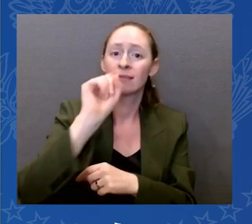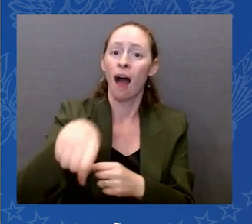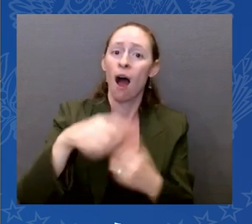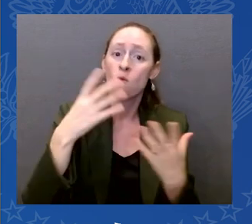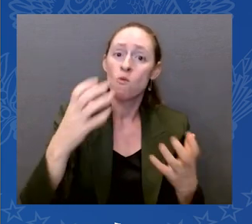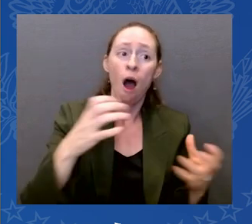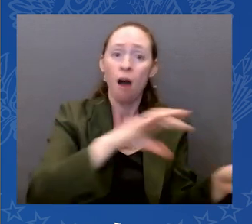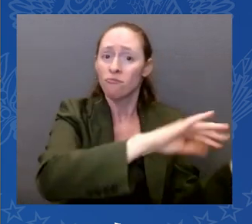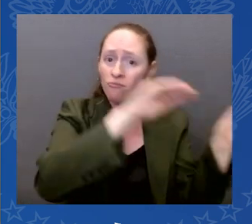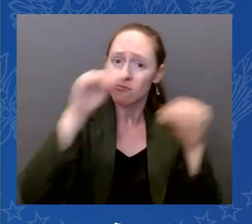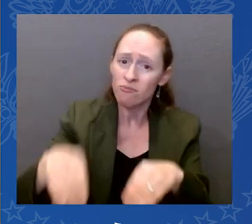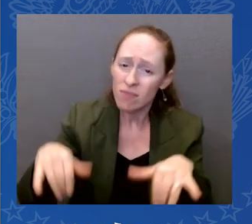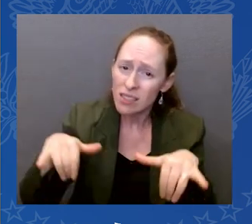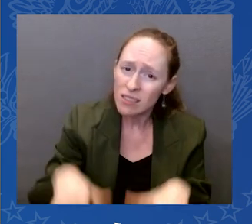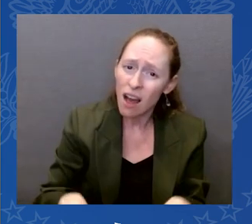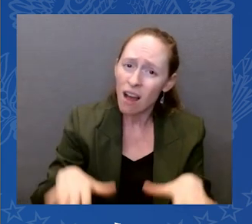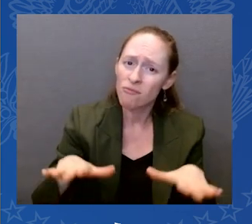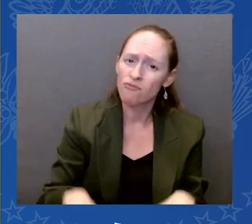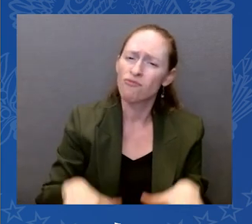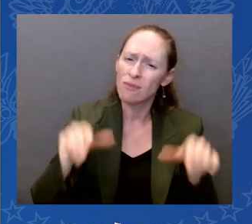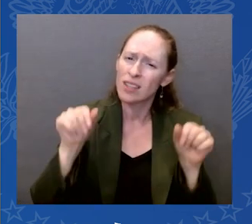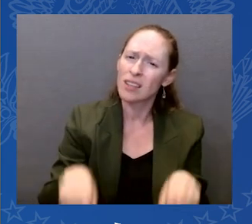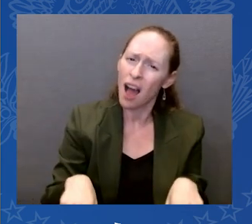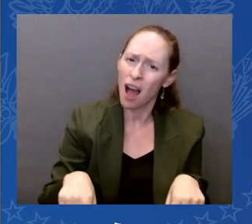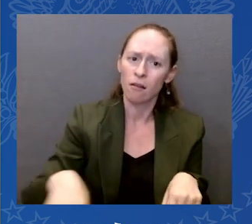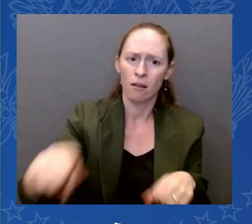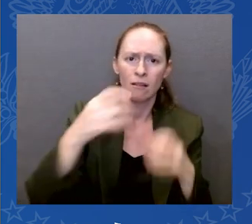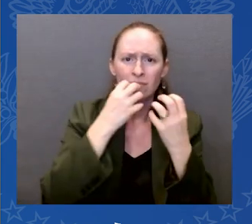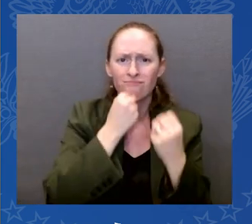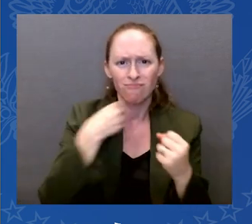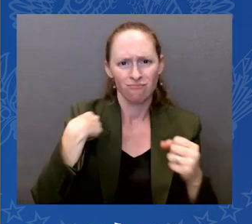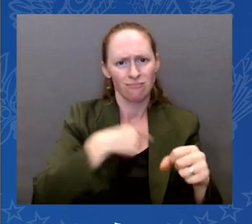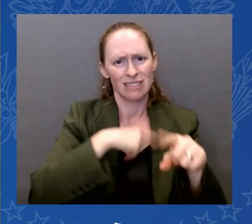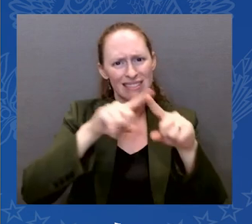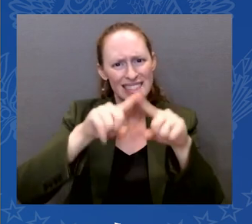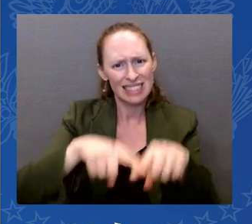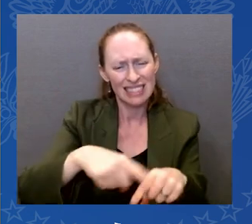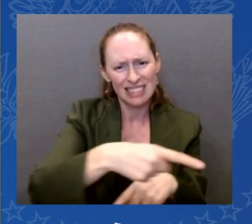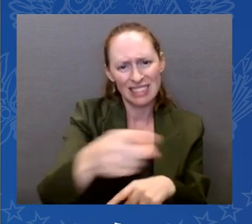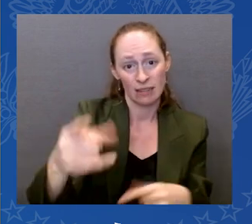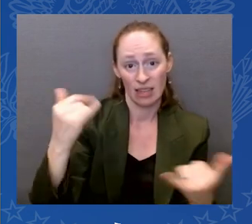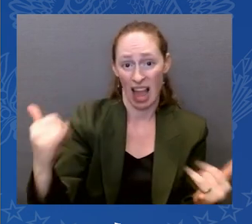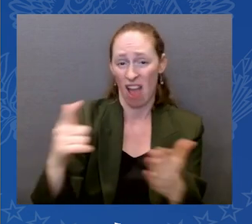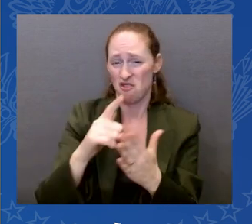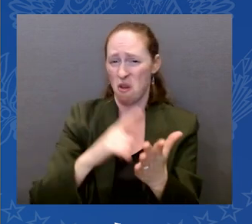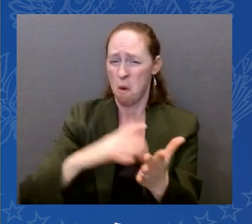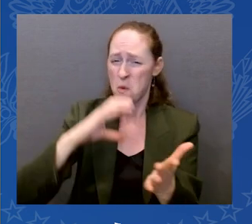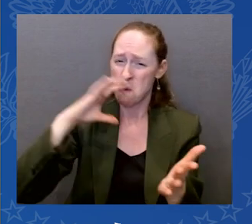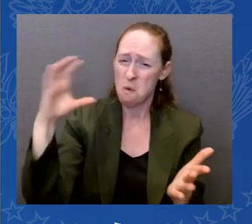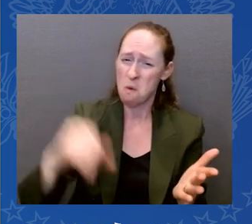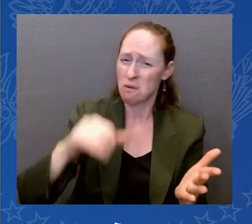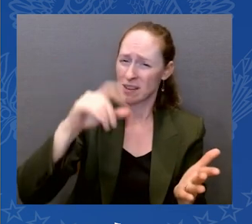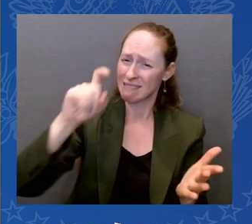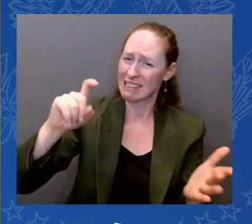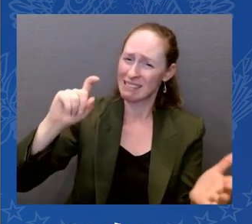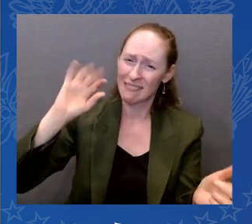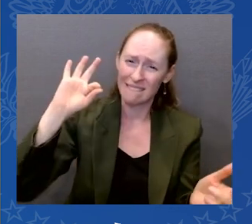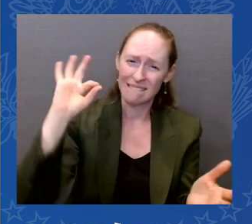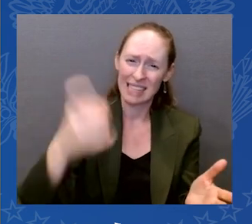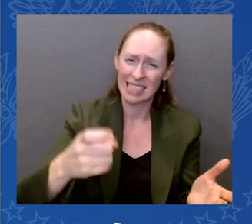so businesses get workers they need, and families don't have to wait decades to be brought back together. It's time to get it done.